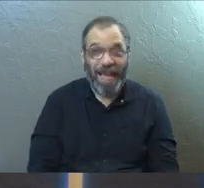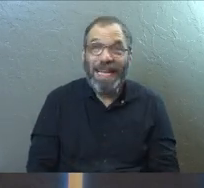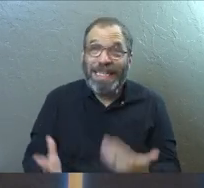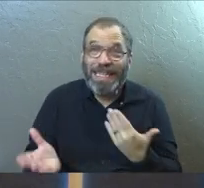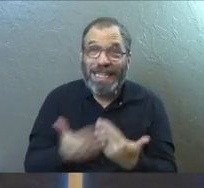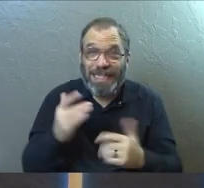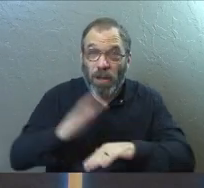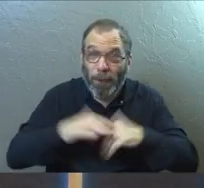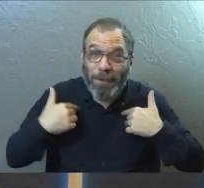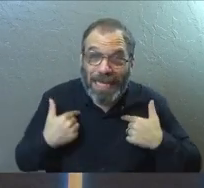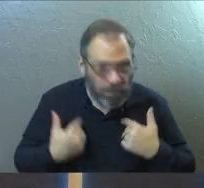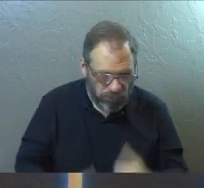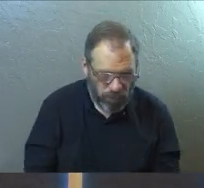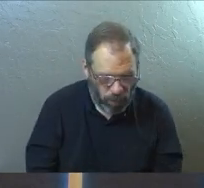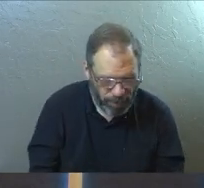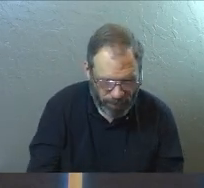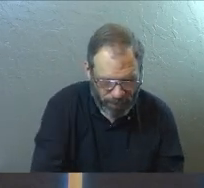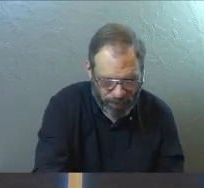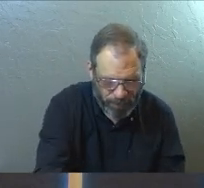were not easy on me.